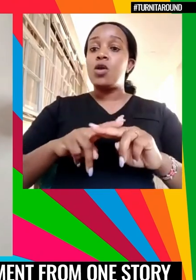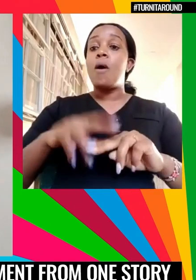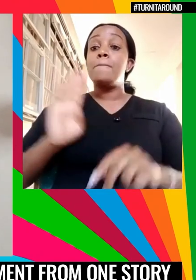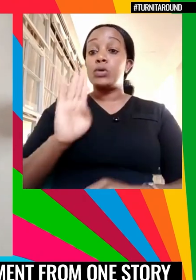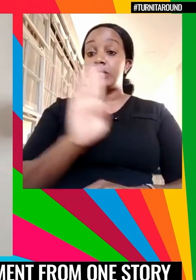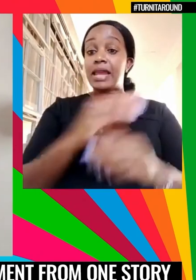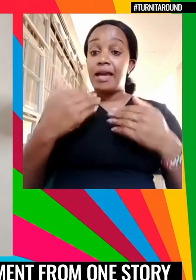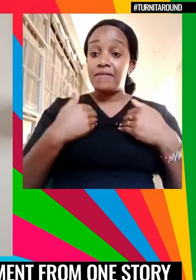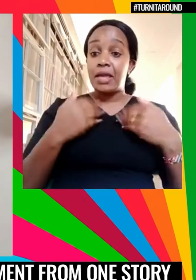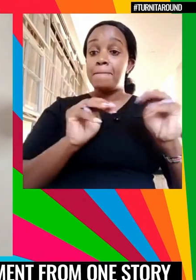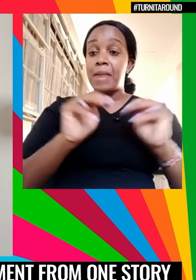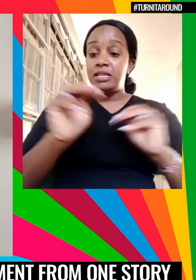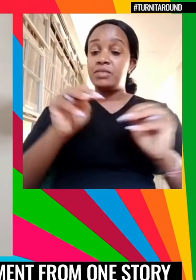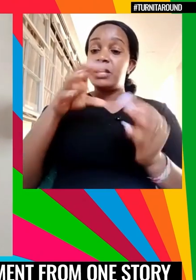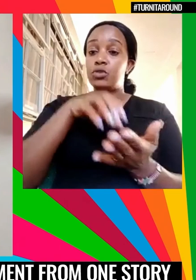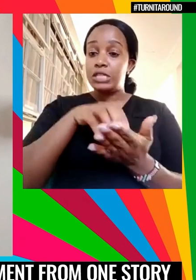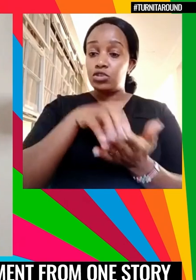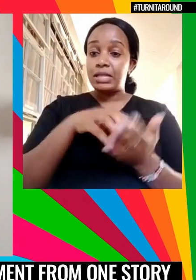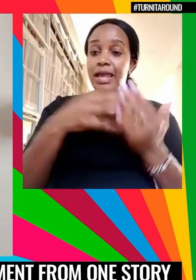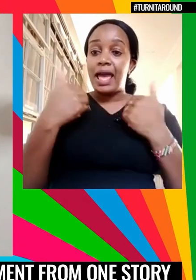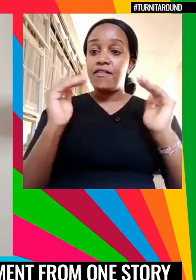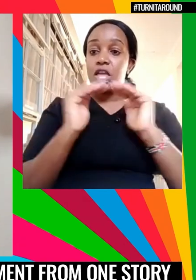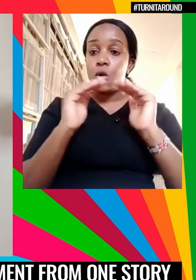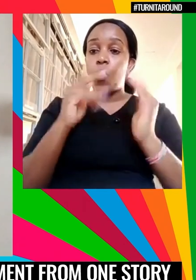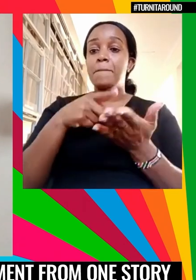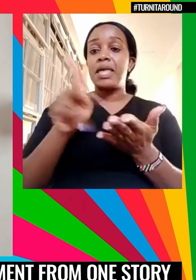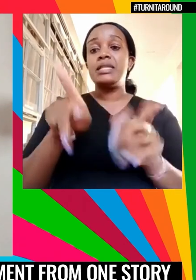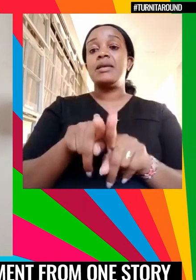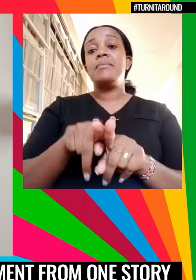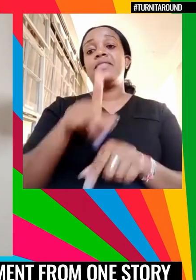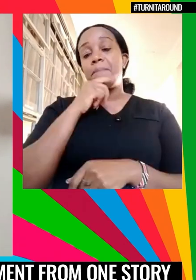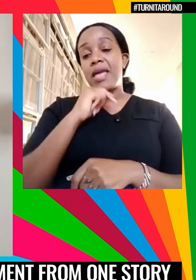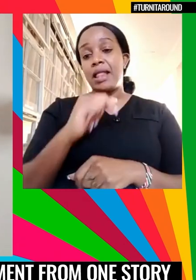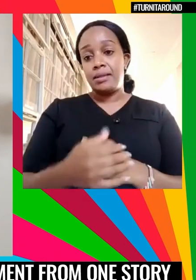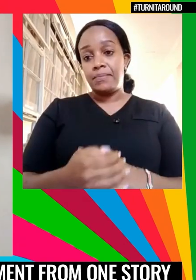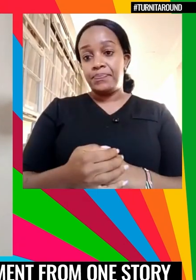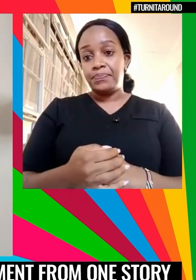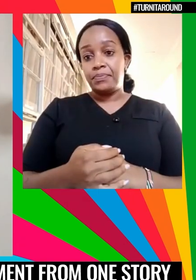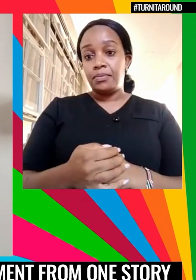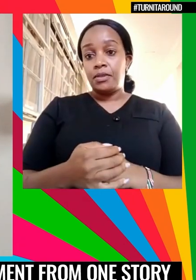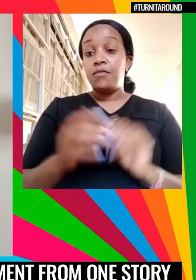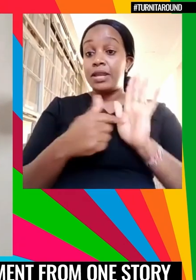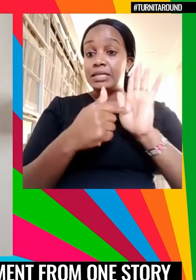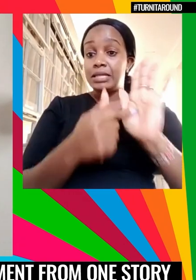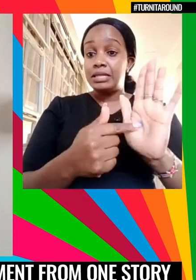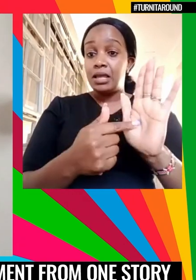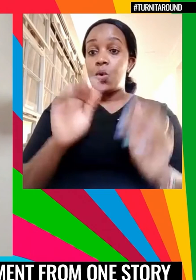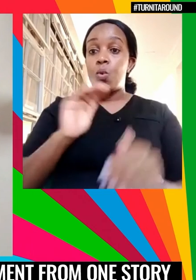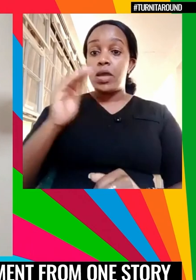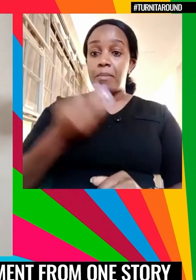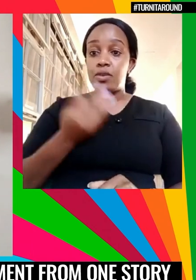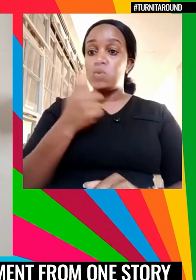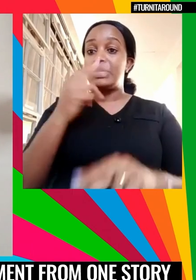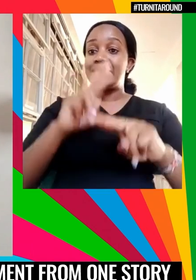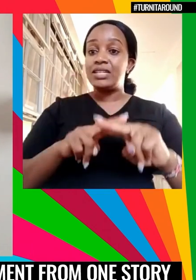ensure they earn equal pay to the male counterparts. At Stair for instance, women sit on our board and hold